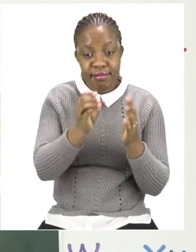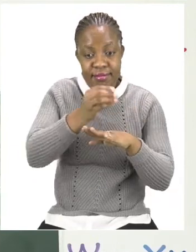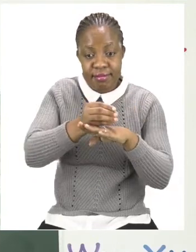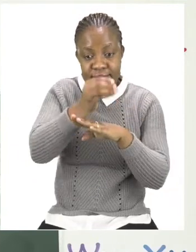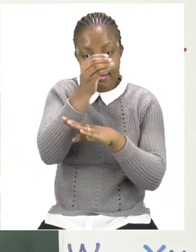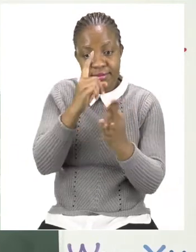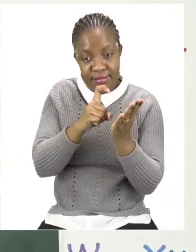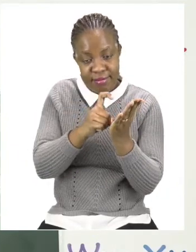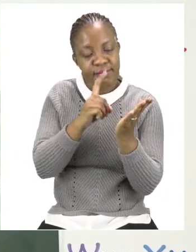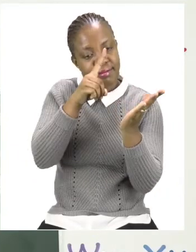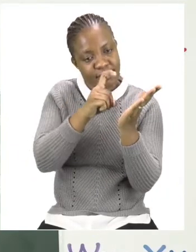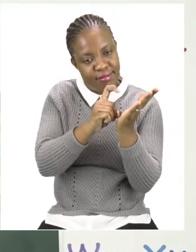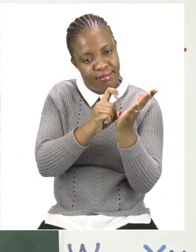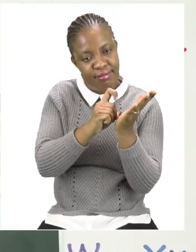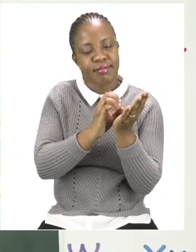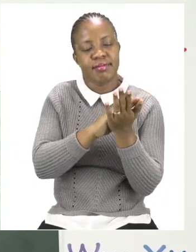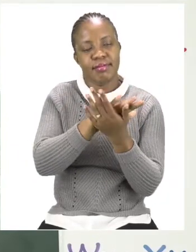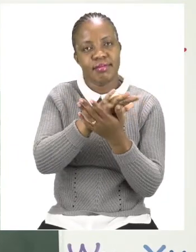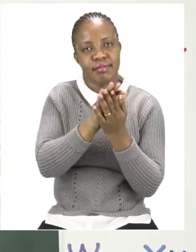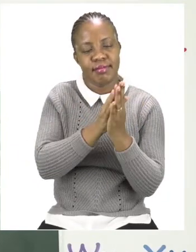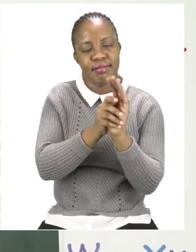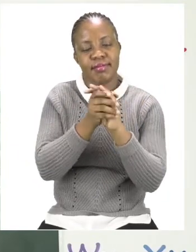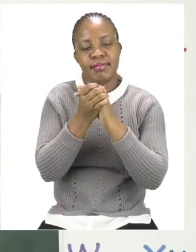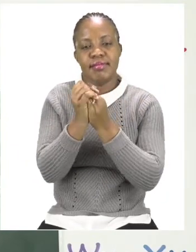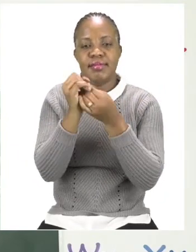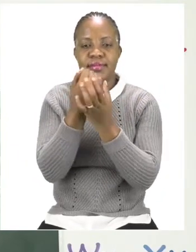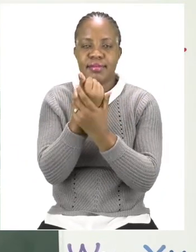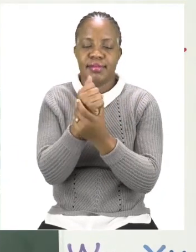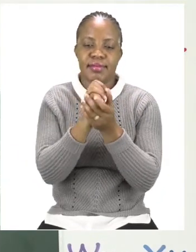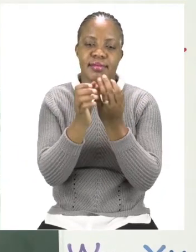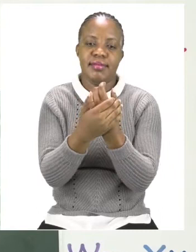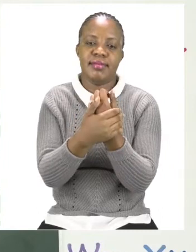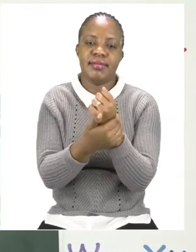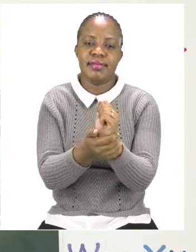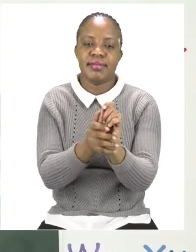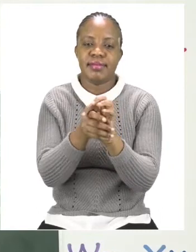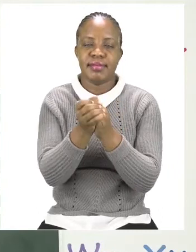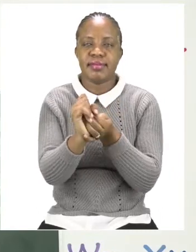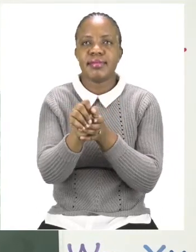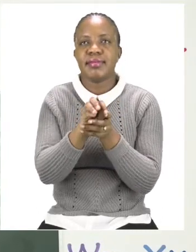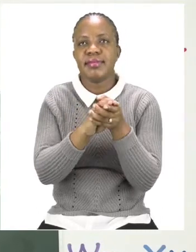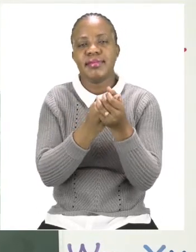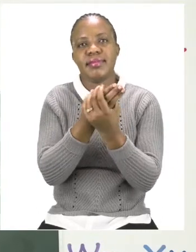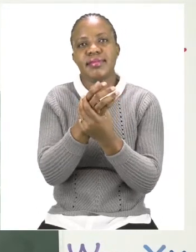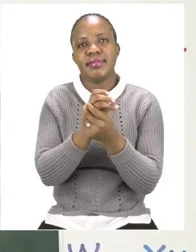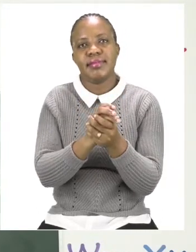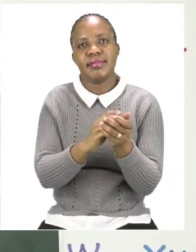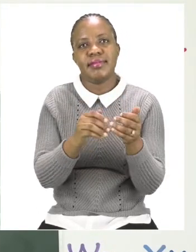you rub it on your hands and round and round. Well done.